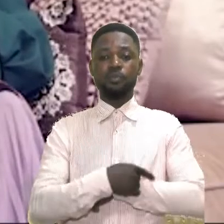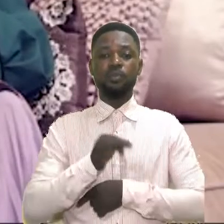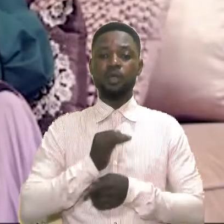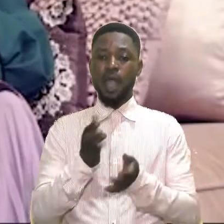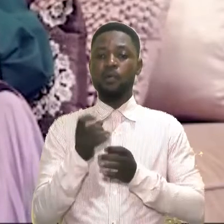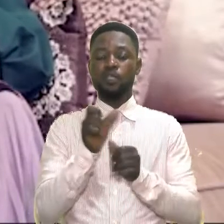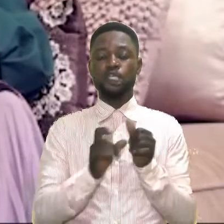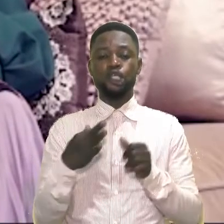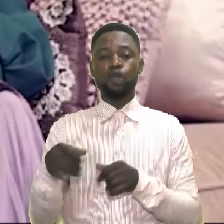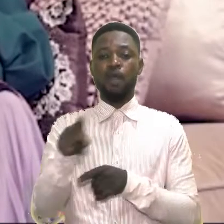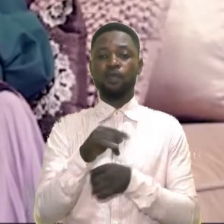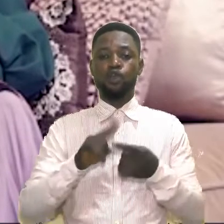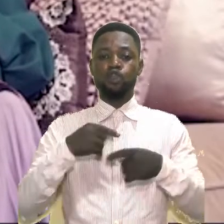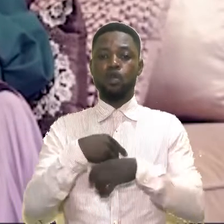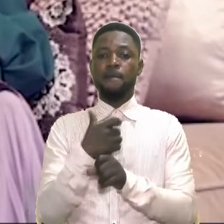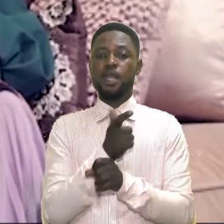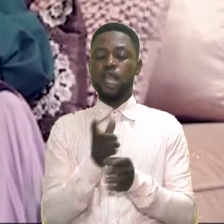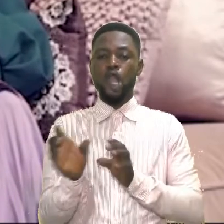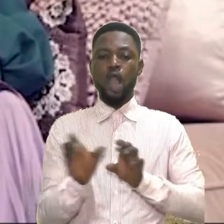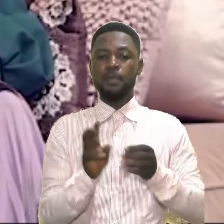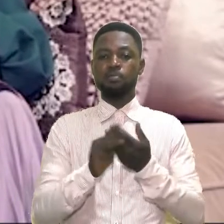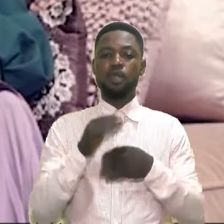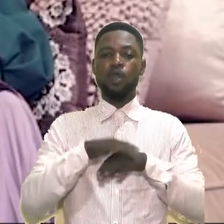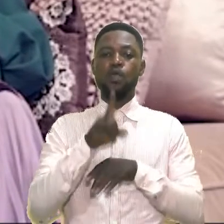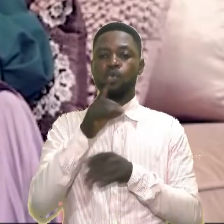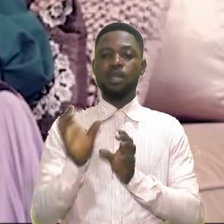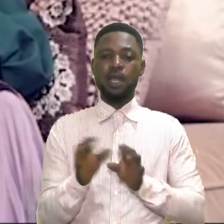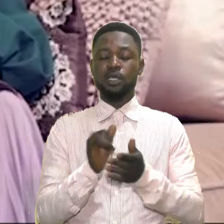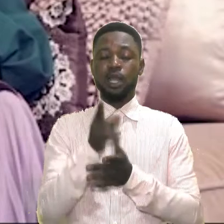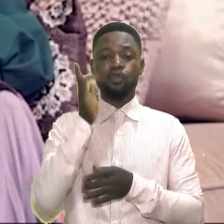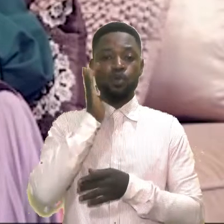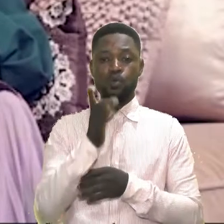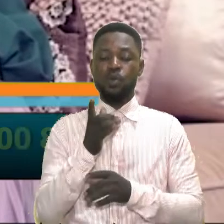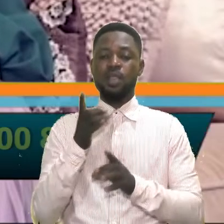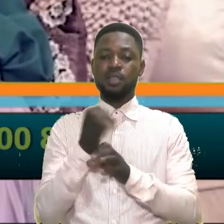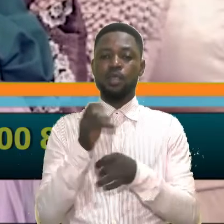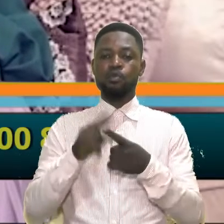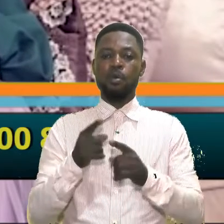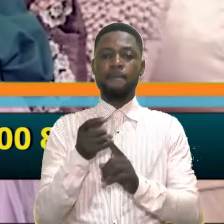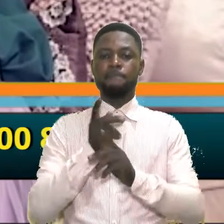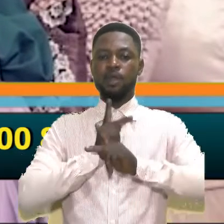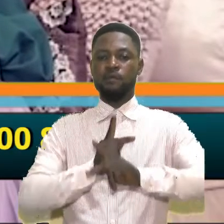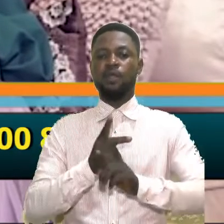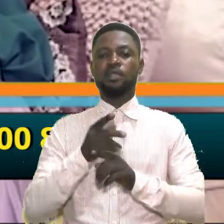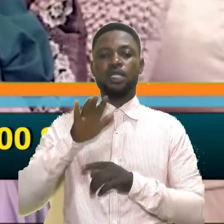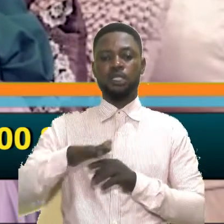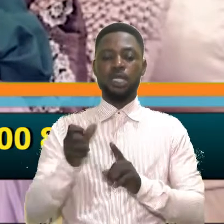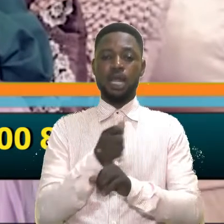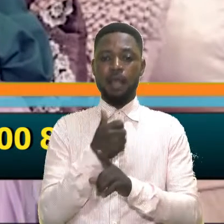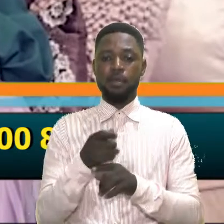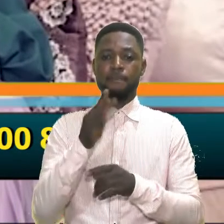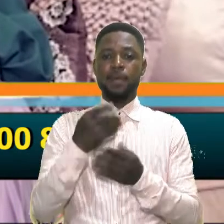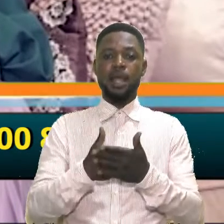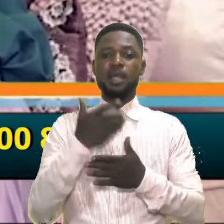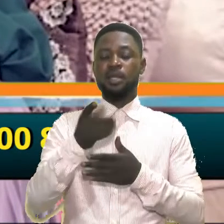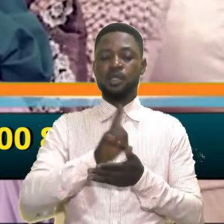Today, I want each of you to make a commitment to one action that you would take to prevent child sexual abuse. And by